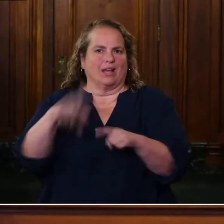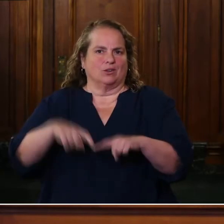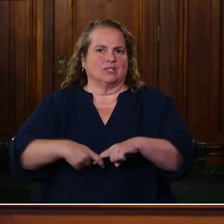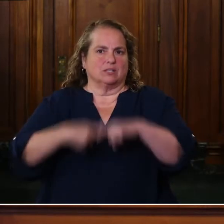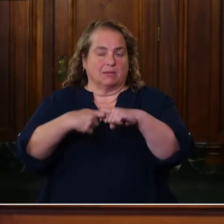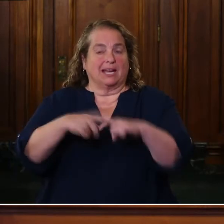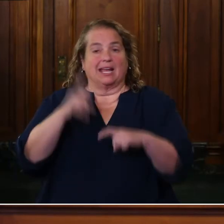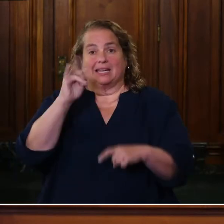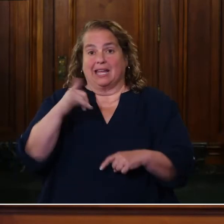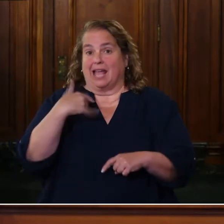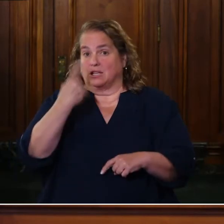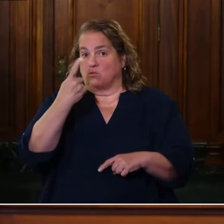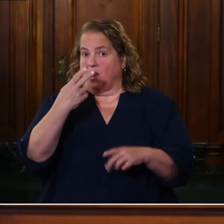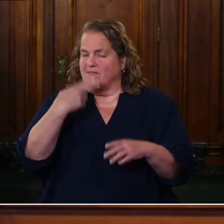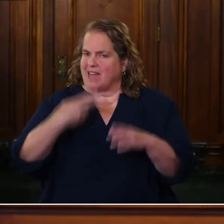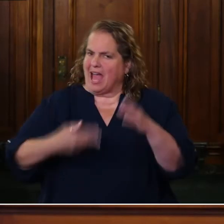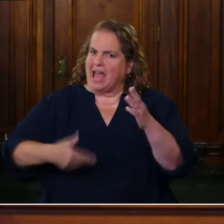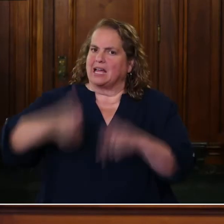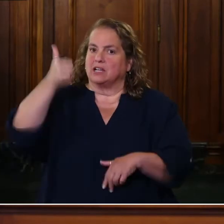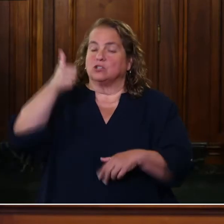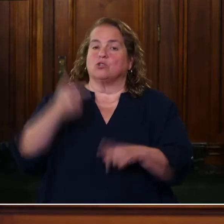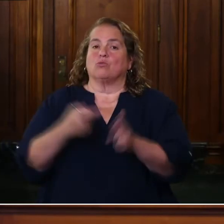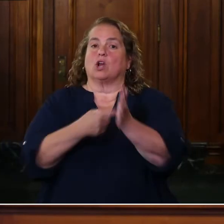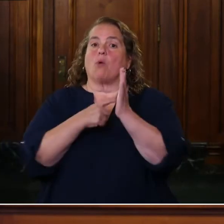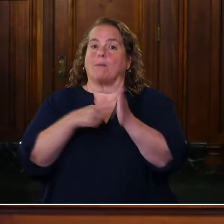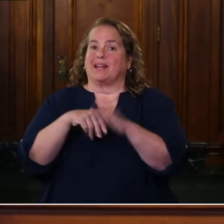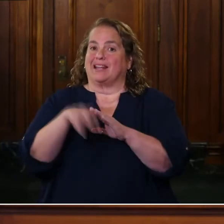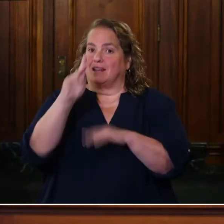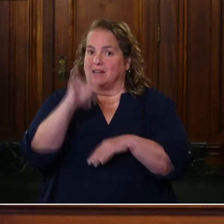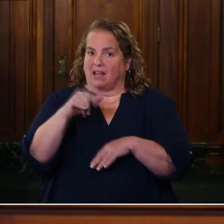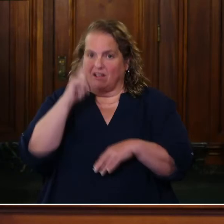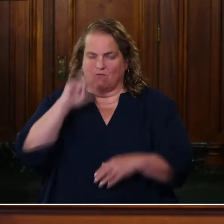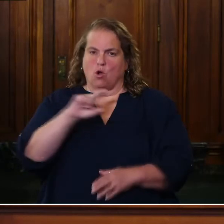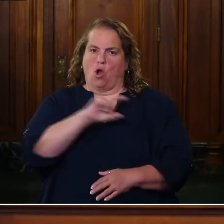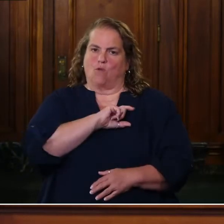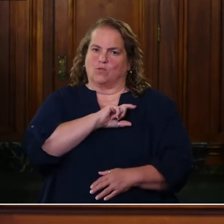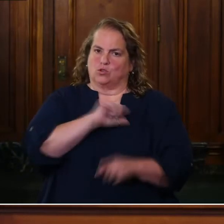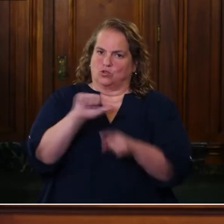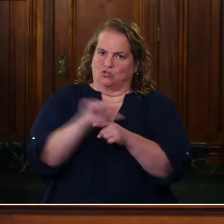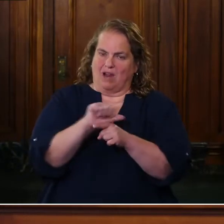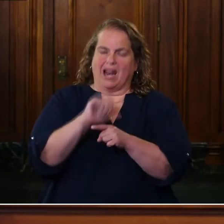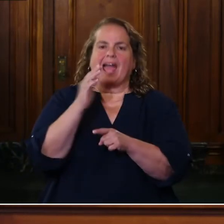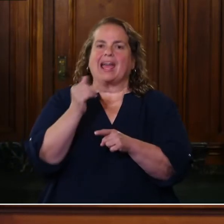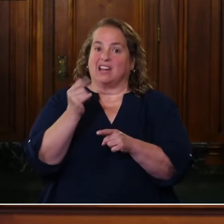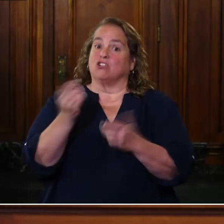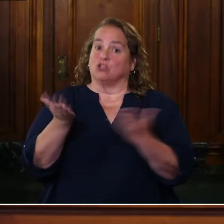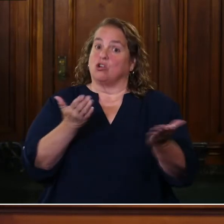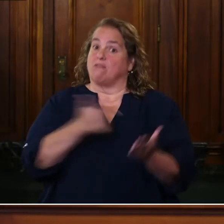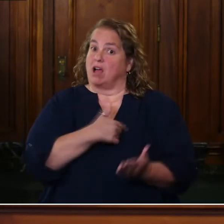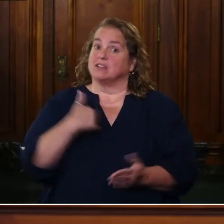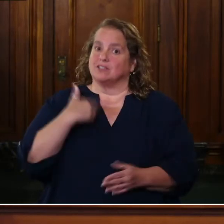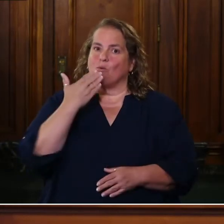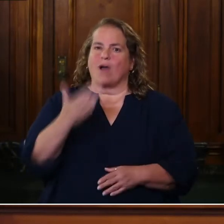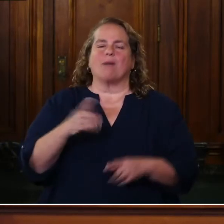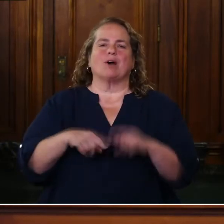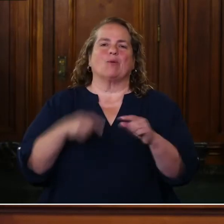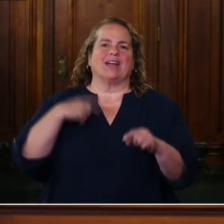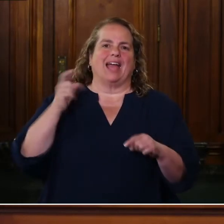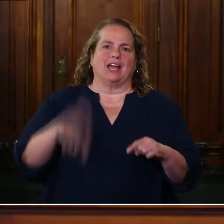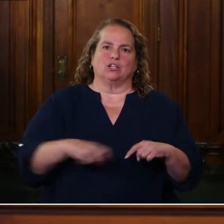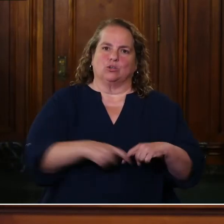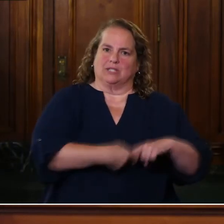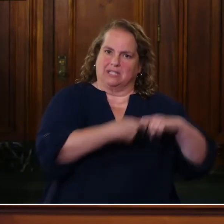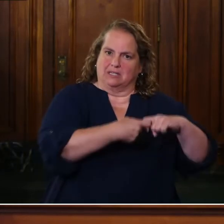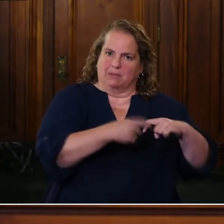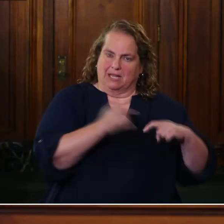the highest requirements in the country for officer training, and it's served us very well. But we've had to suspend that, and we are